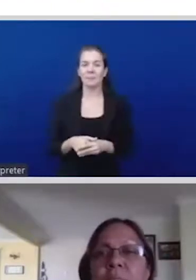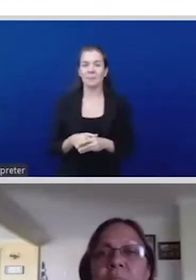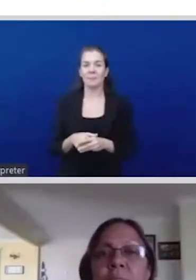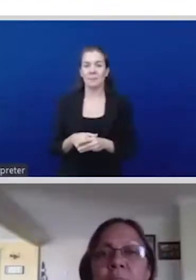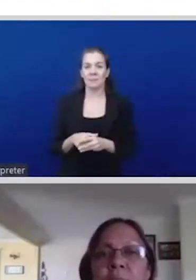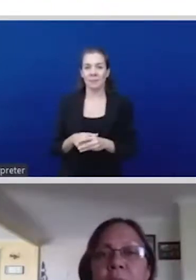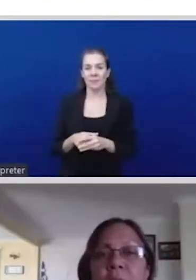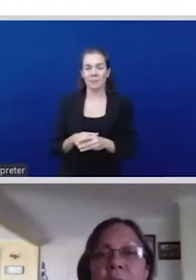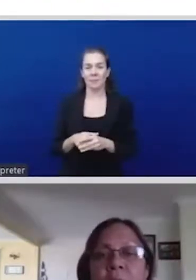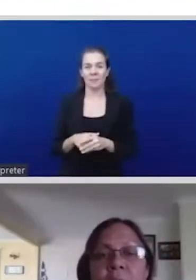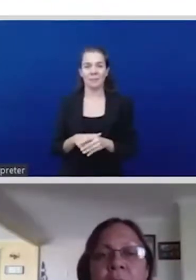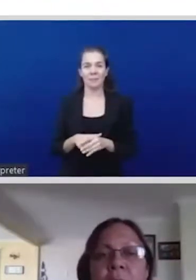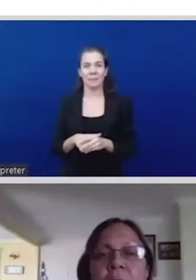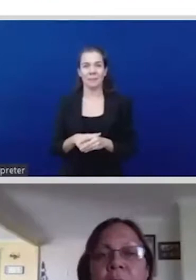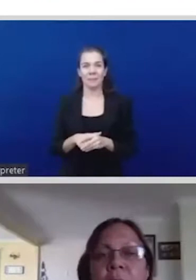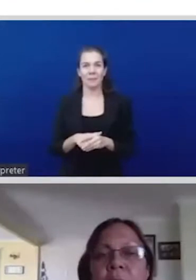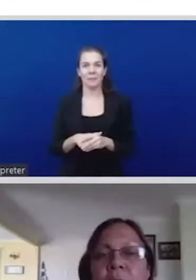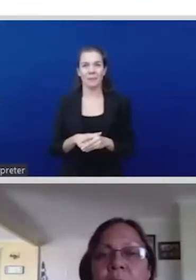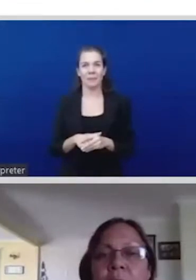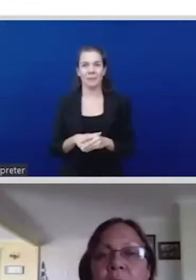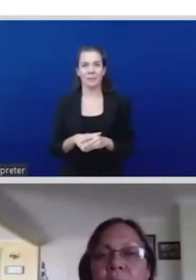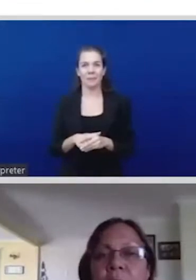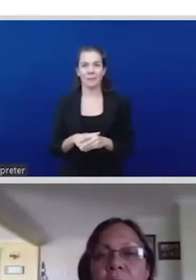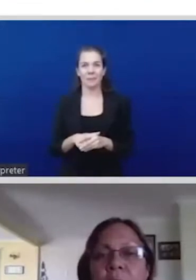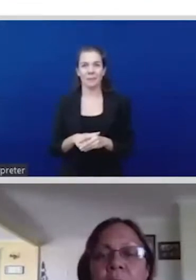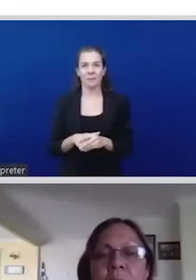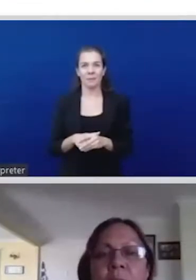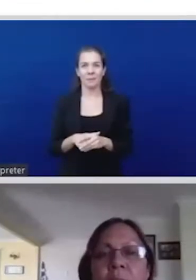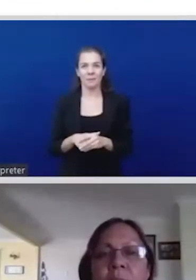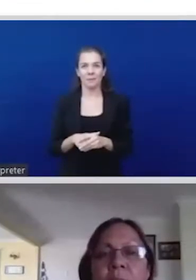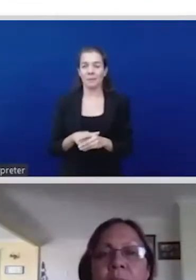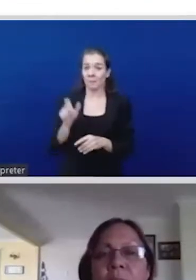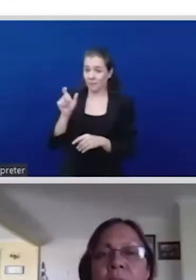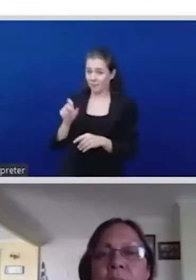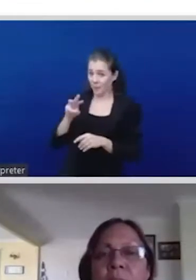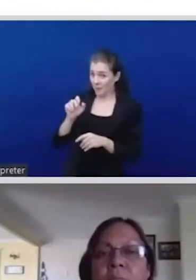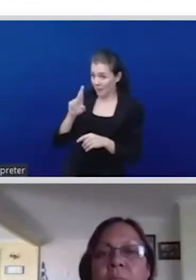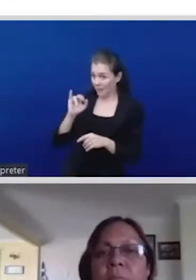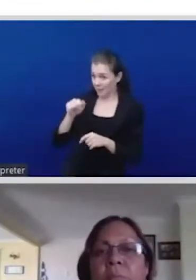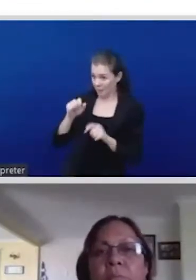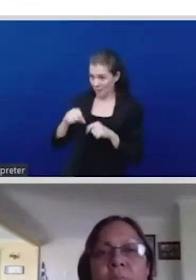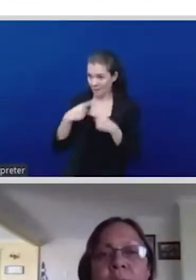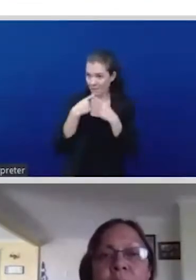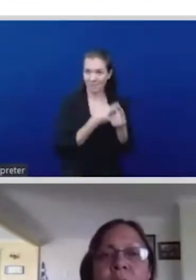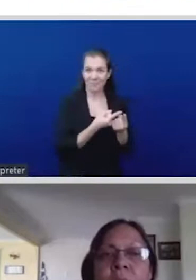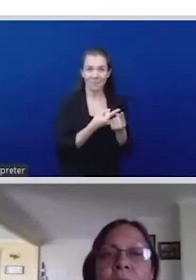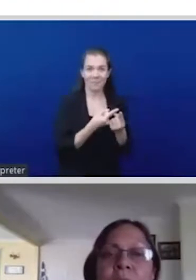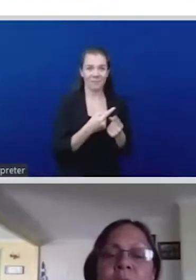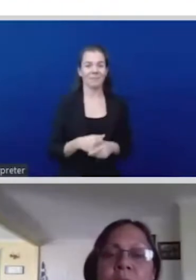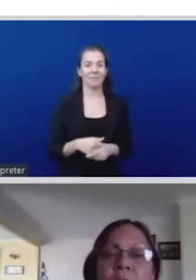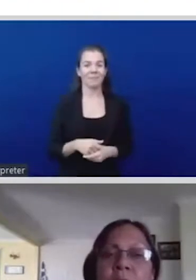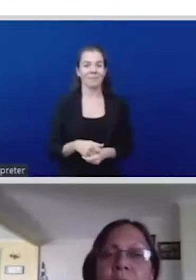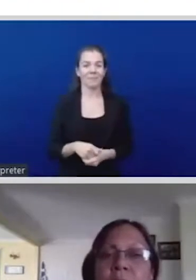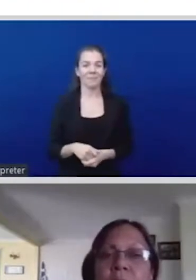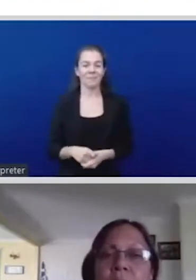Mariama? Mariama. All right. Good morning. Mariama. I get it. keep unmuting myself. Well, for me,